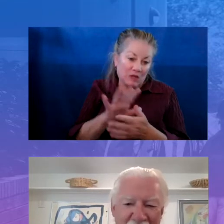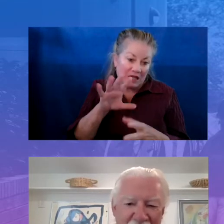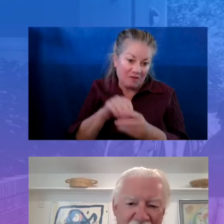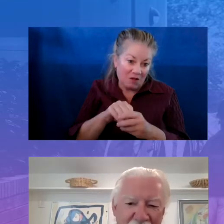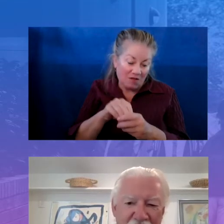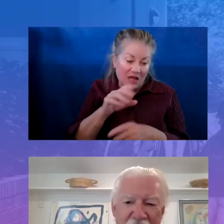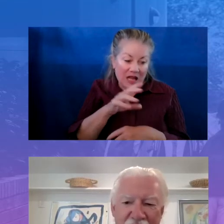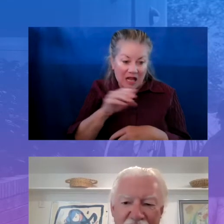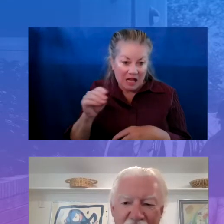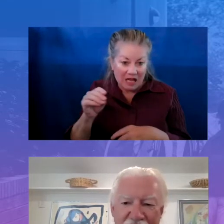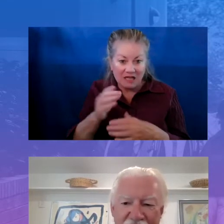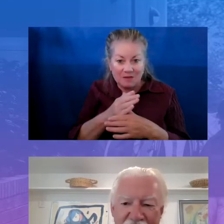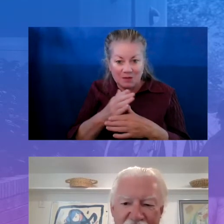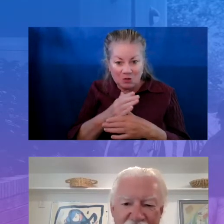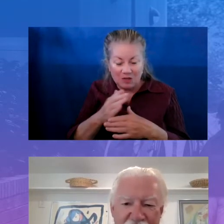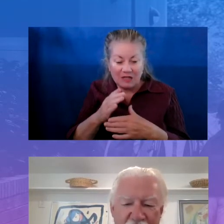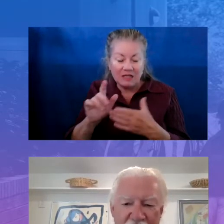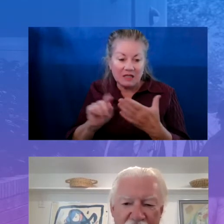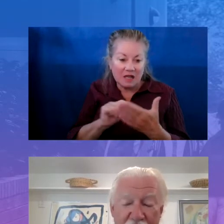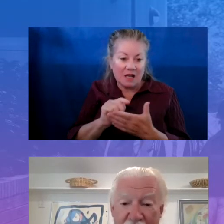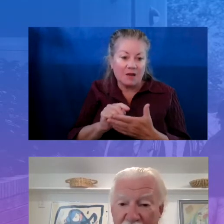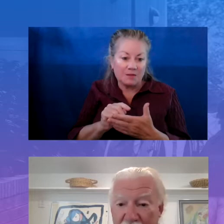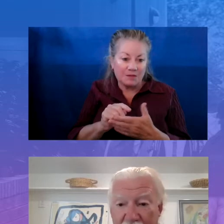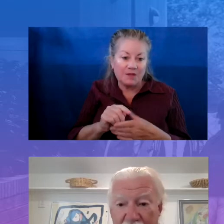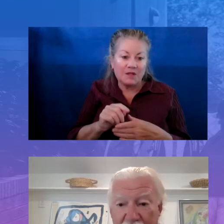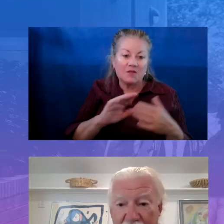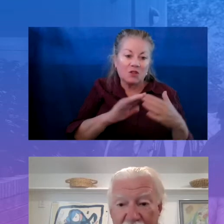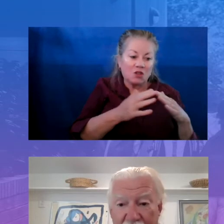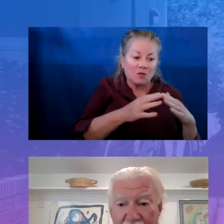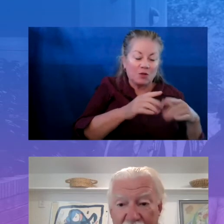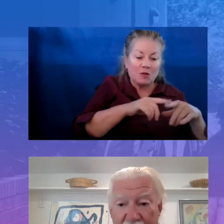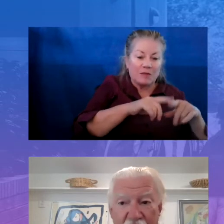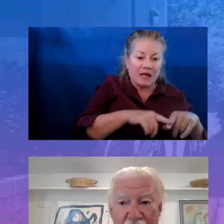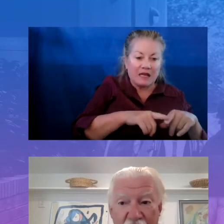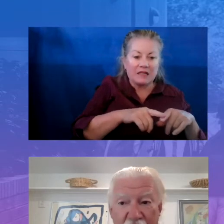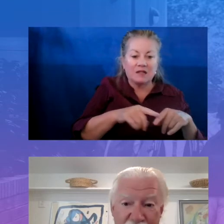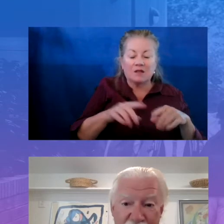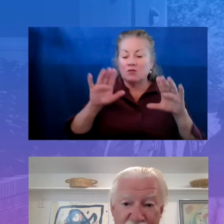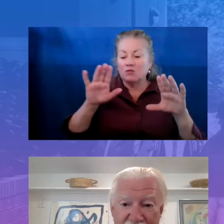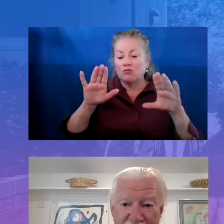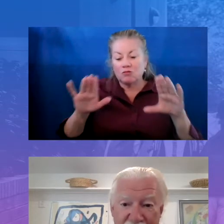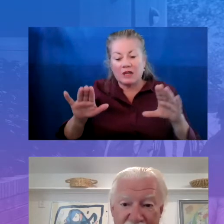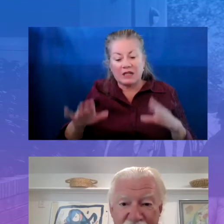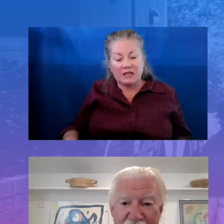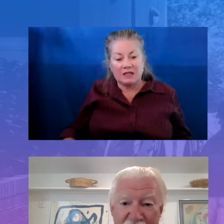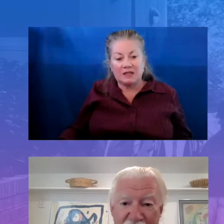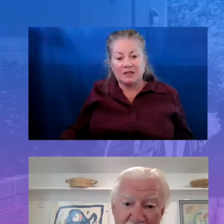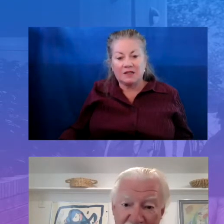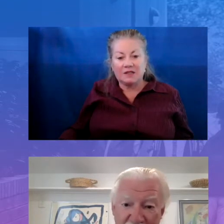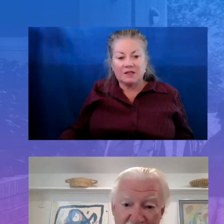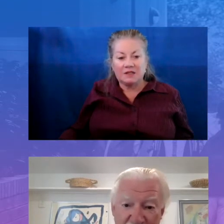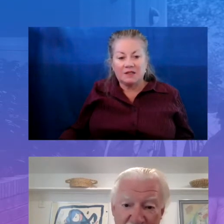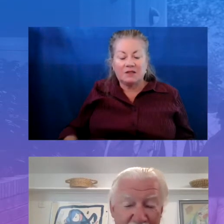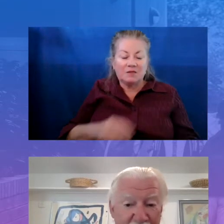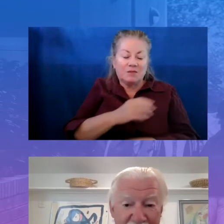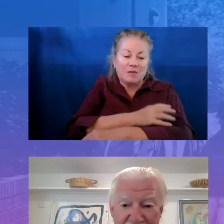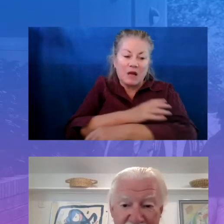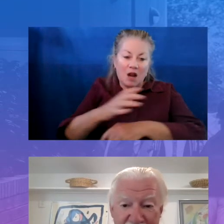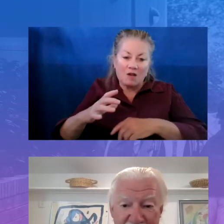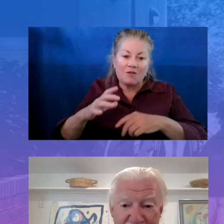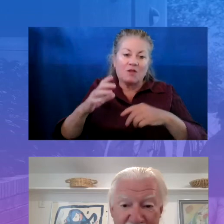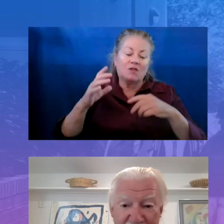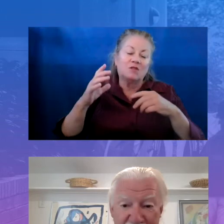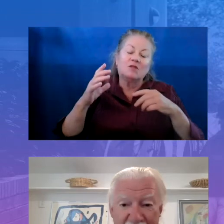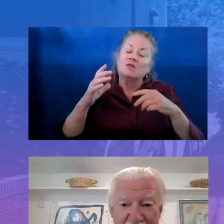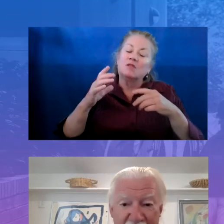of the community-based organizations. What a great powerful combination. And I can see why you've got positive